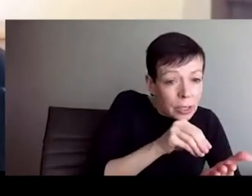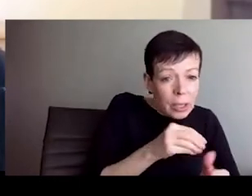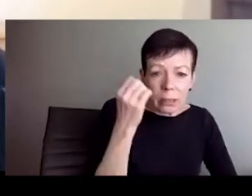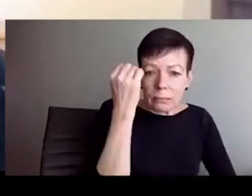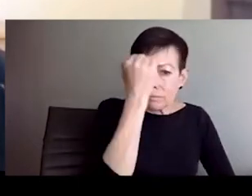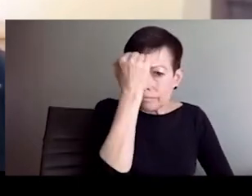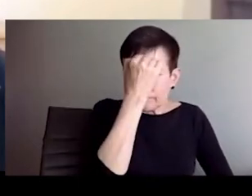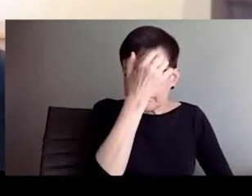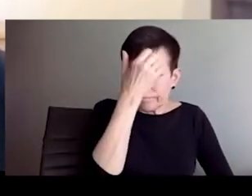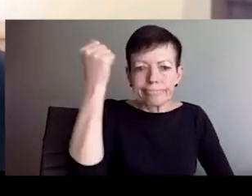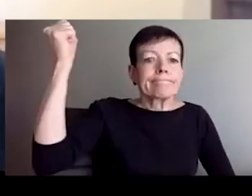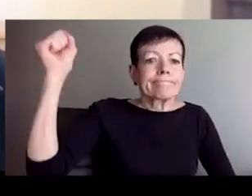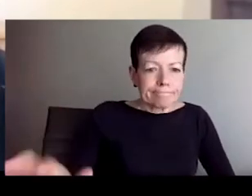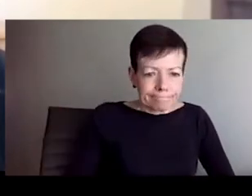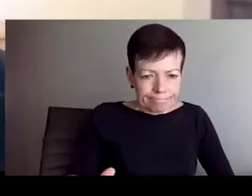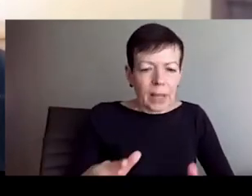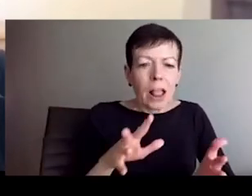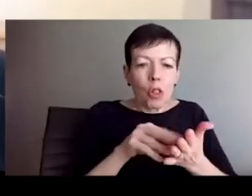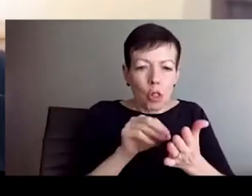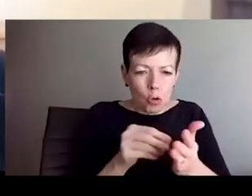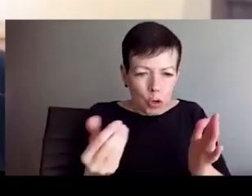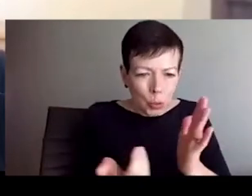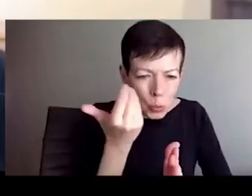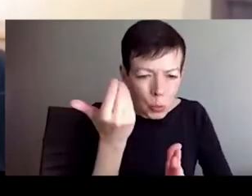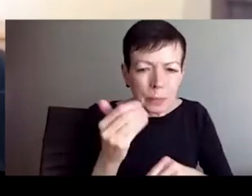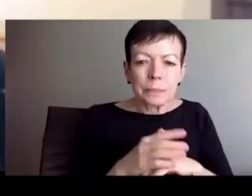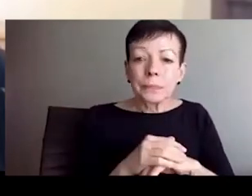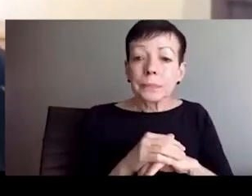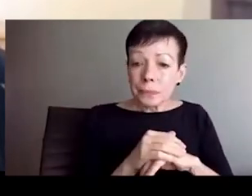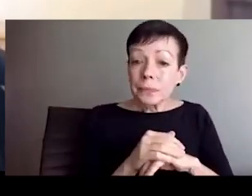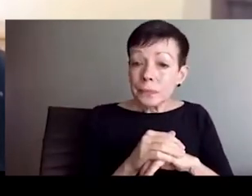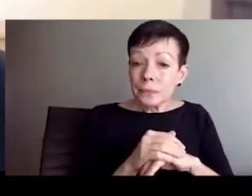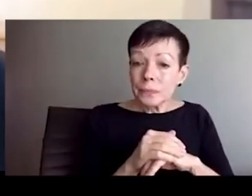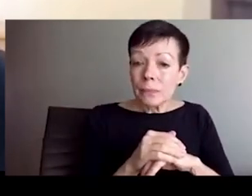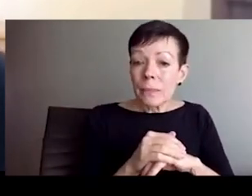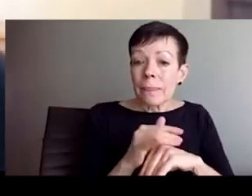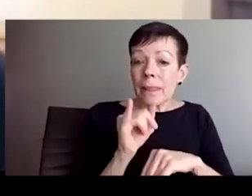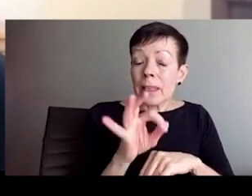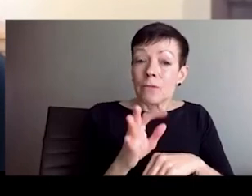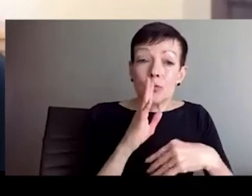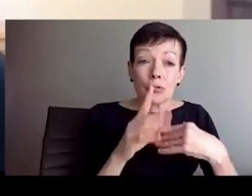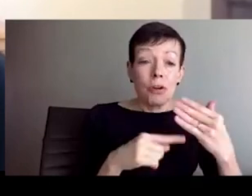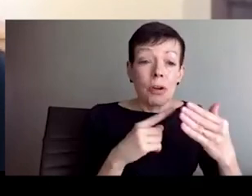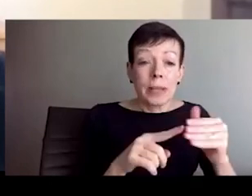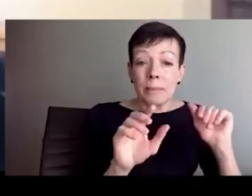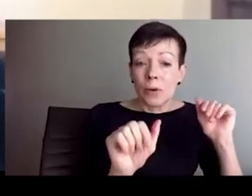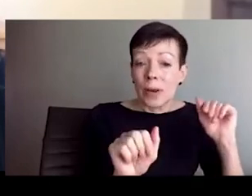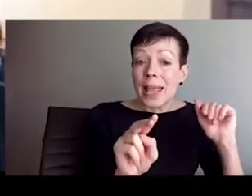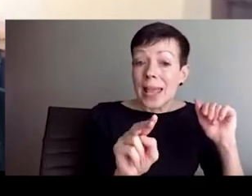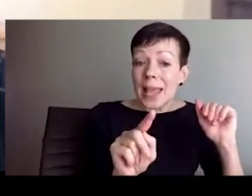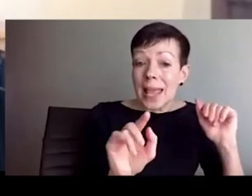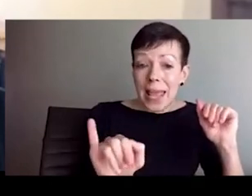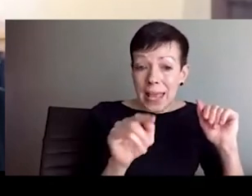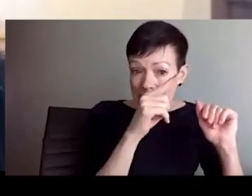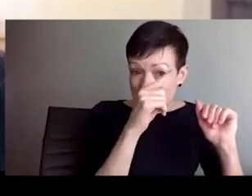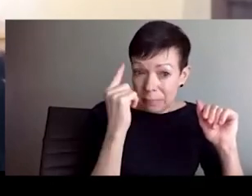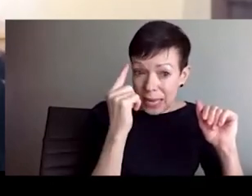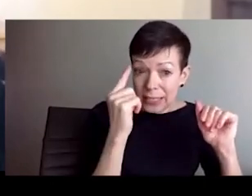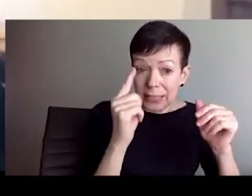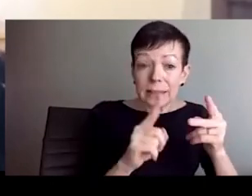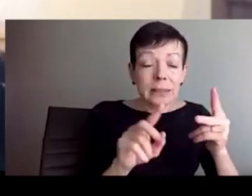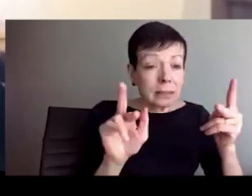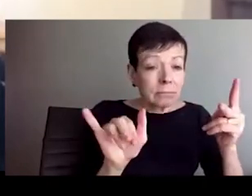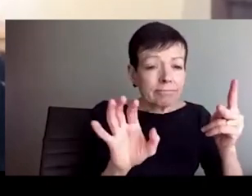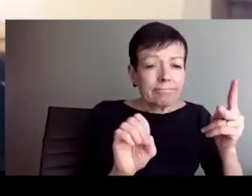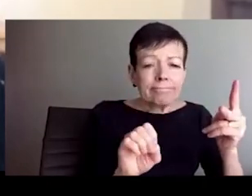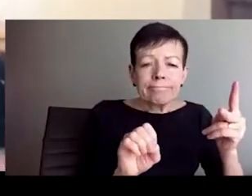also too want to say that in understanding these things about race, it requires some rethinking and sometimes some unlearning because